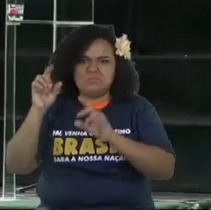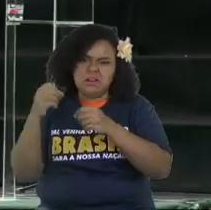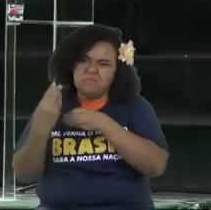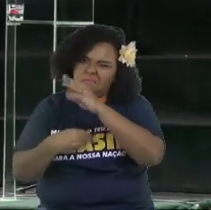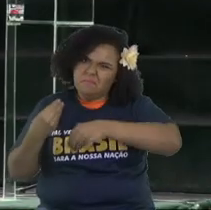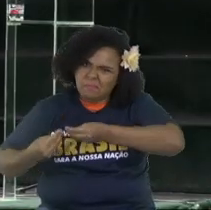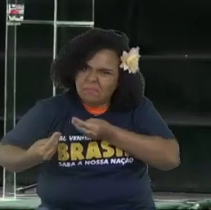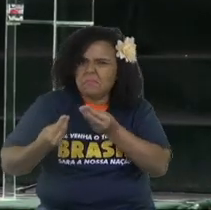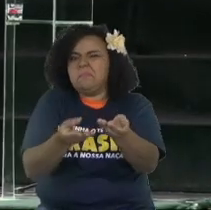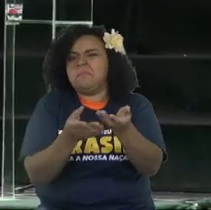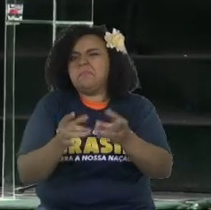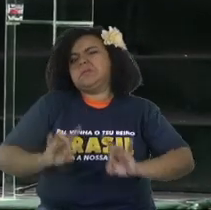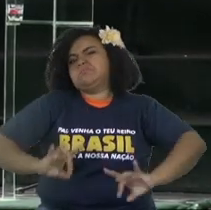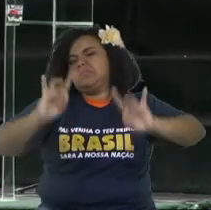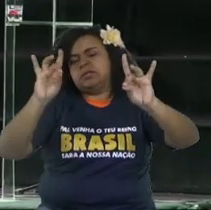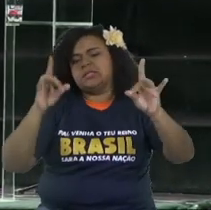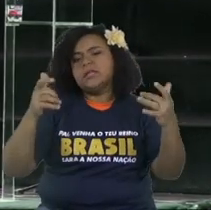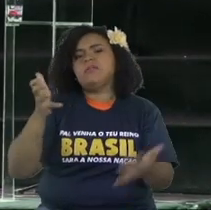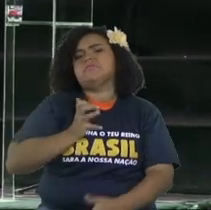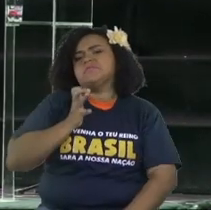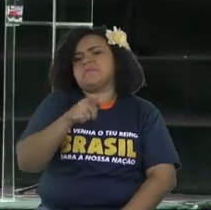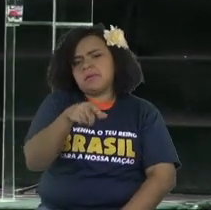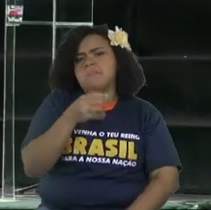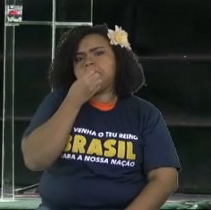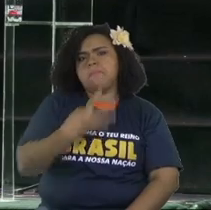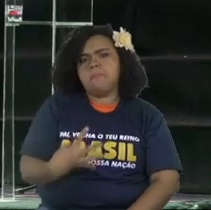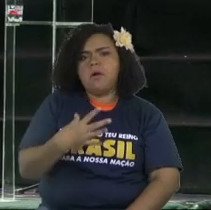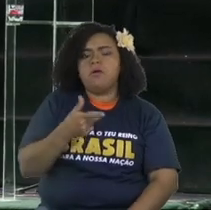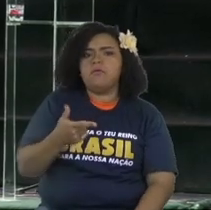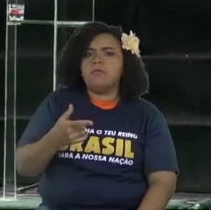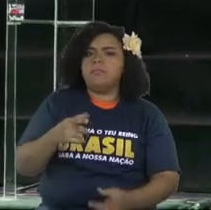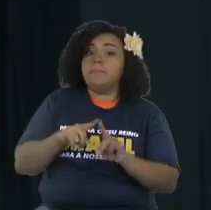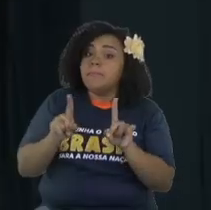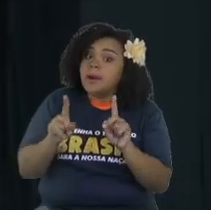promising things for the people that God doesn't promise,